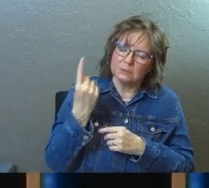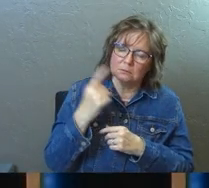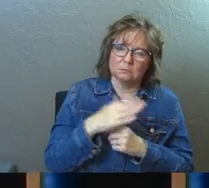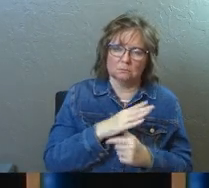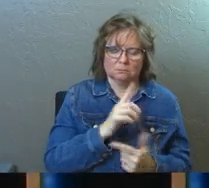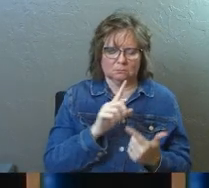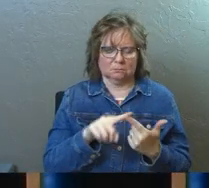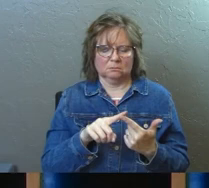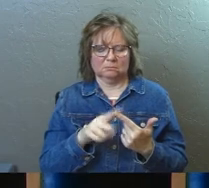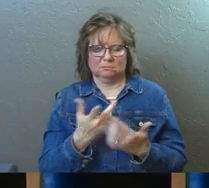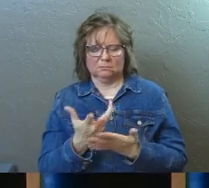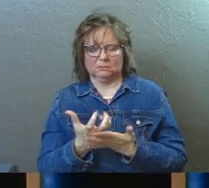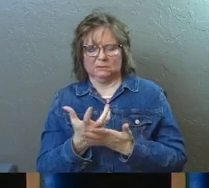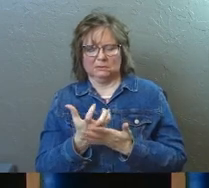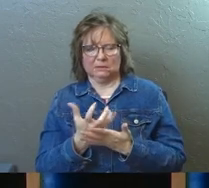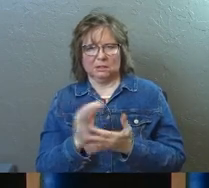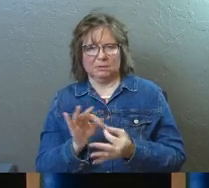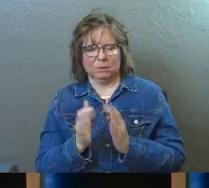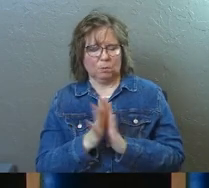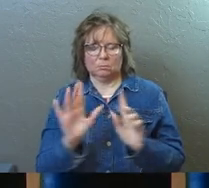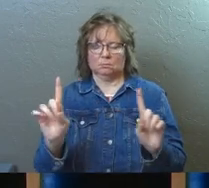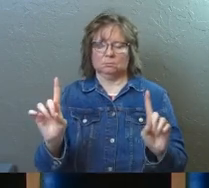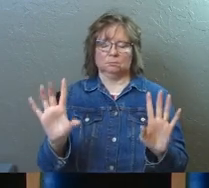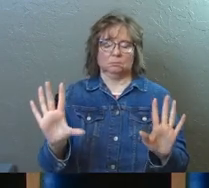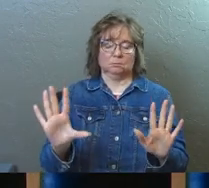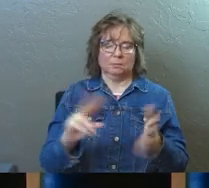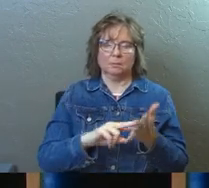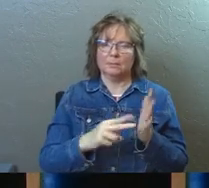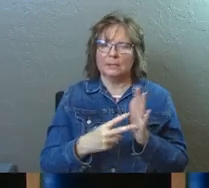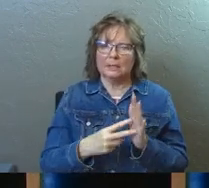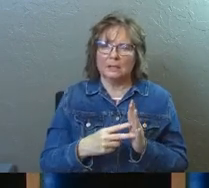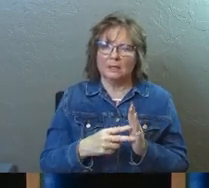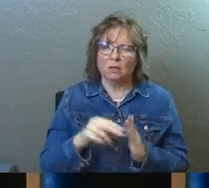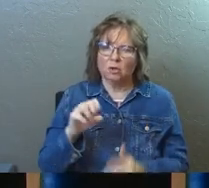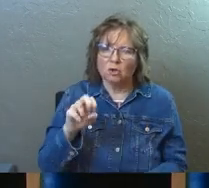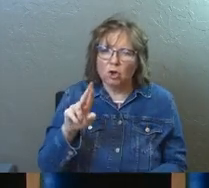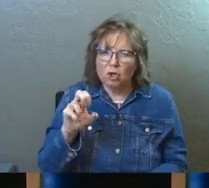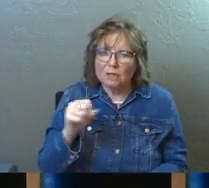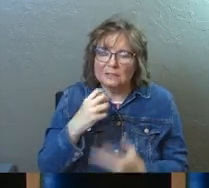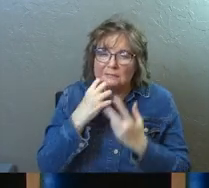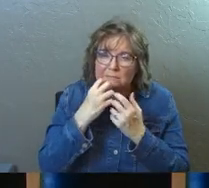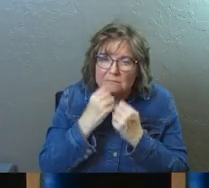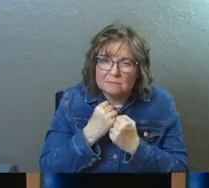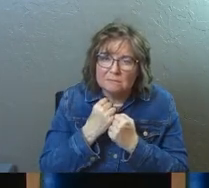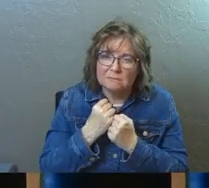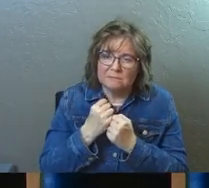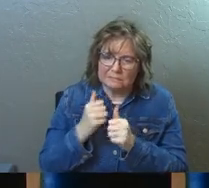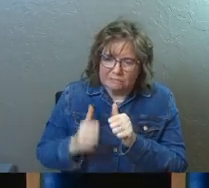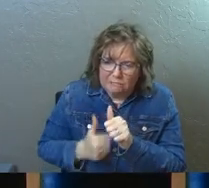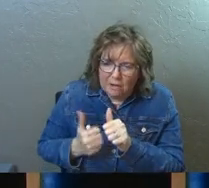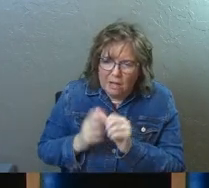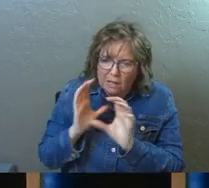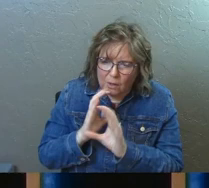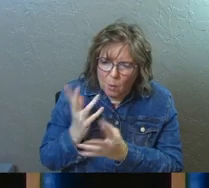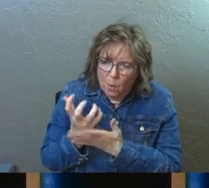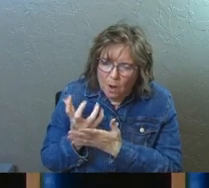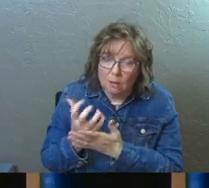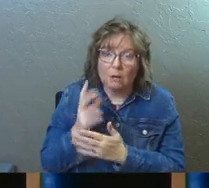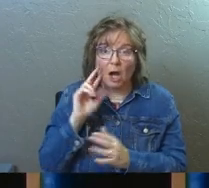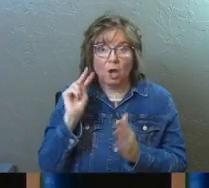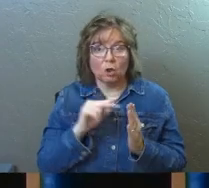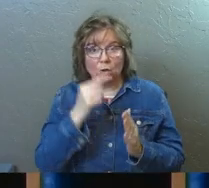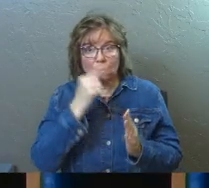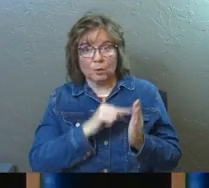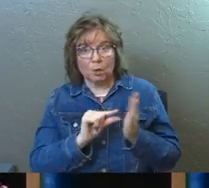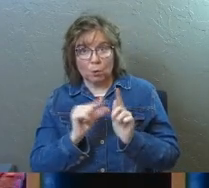And then earnestly desire spiritual gifts. Hold on. I'm supposed to want them? Earnestly? I looked up the Greek